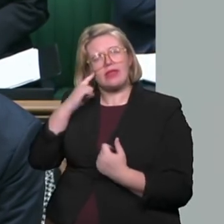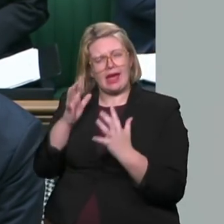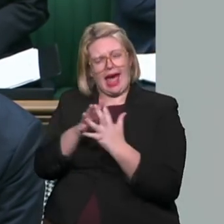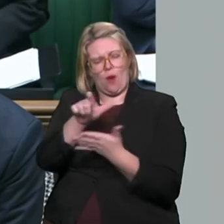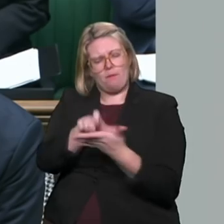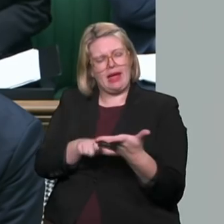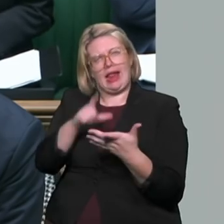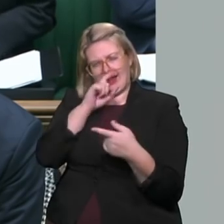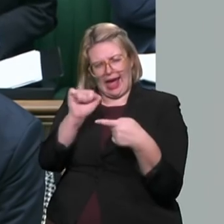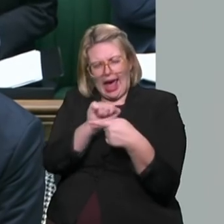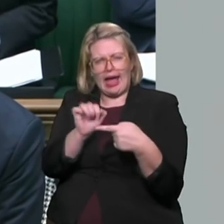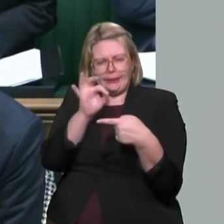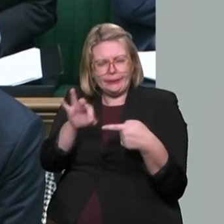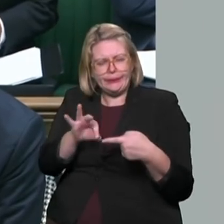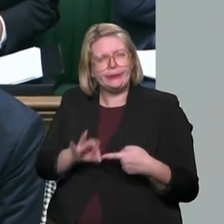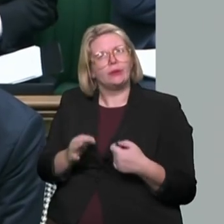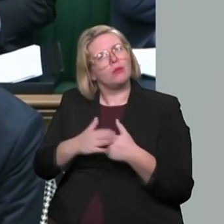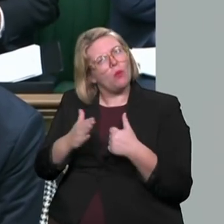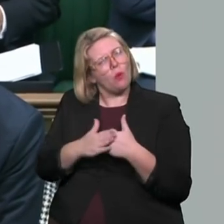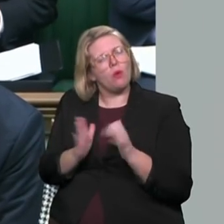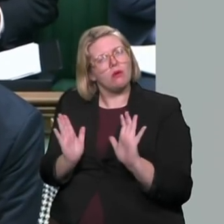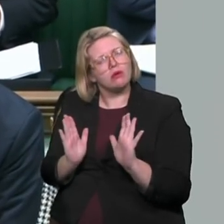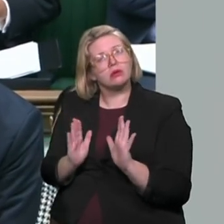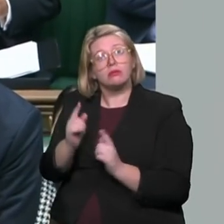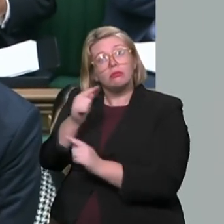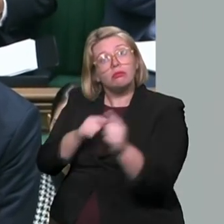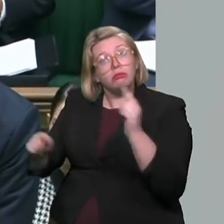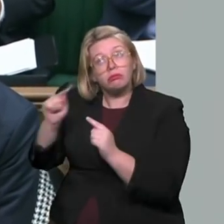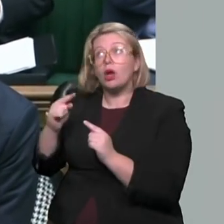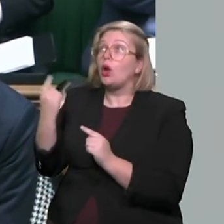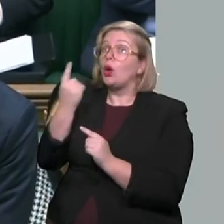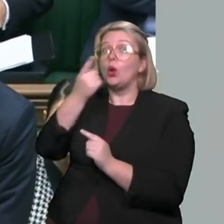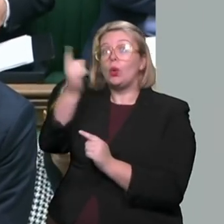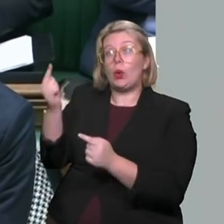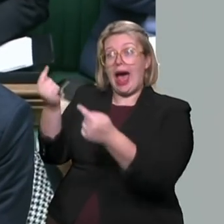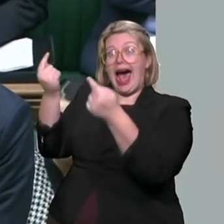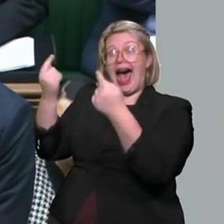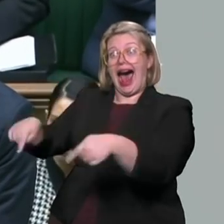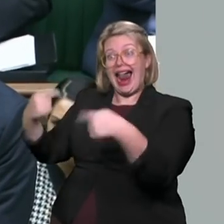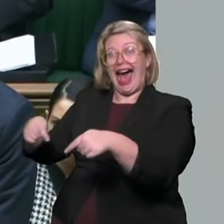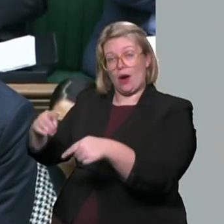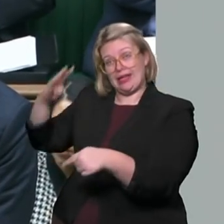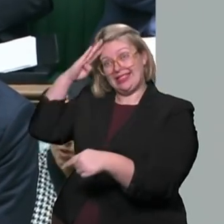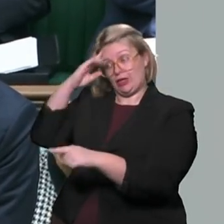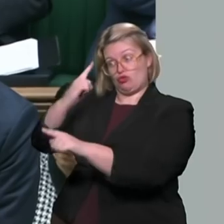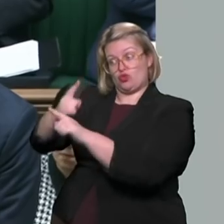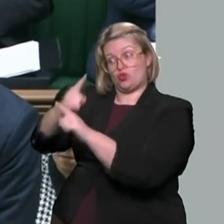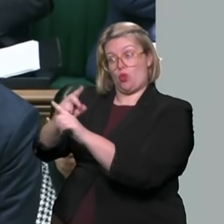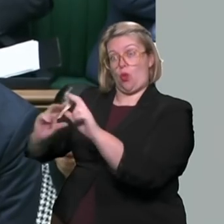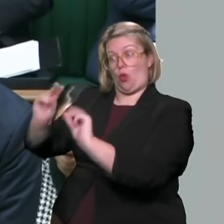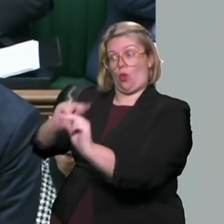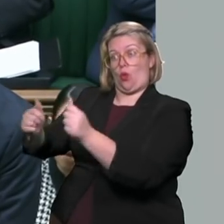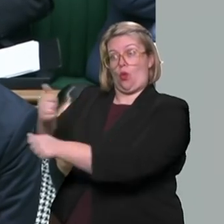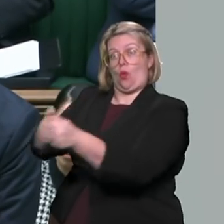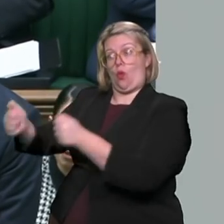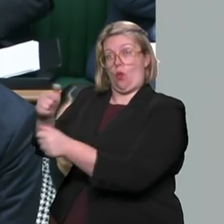toughen up those provisions and to come down hard on those who irresponsibly allow dangerous and extremist content